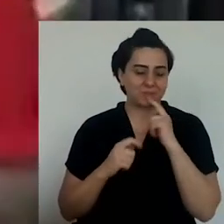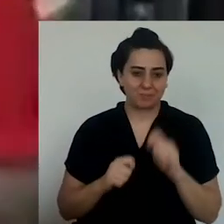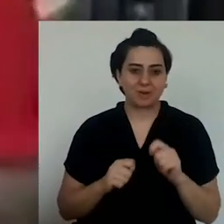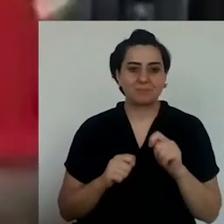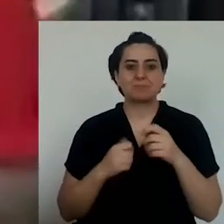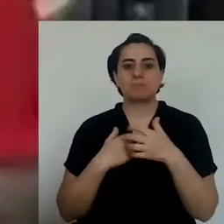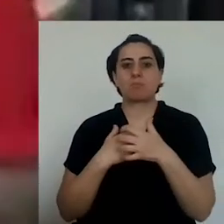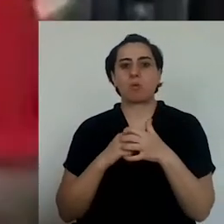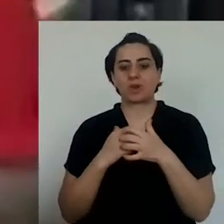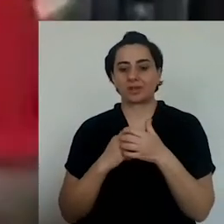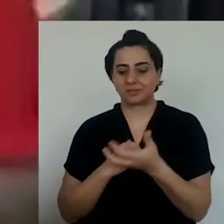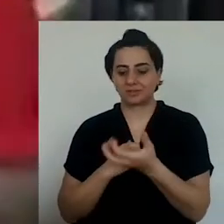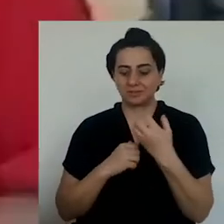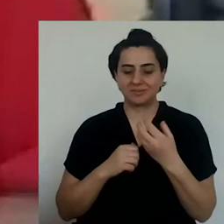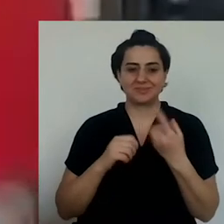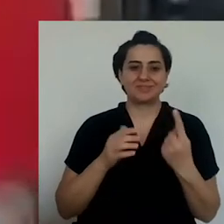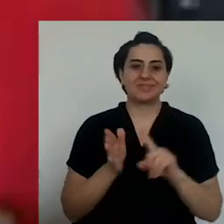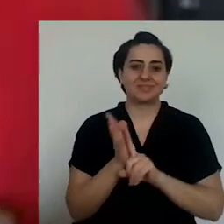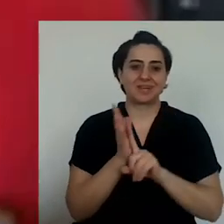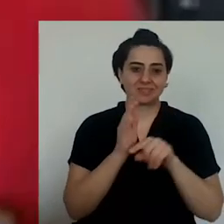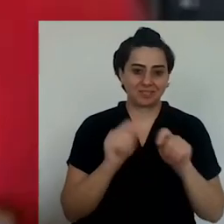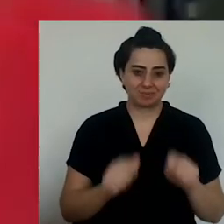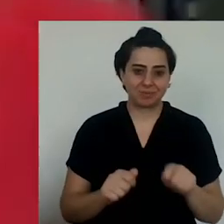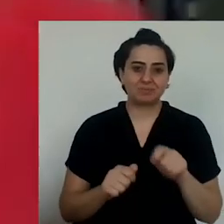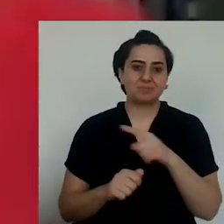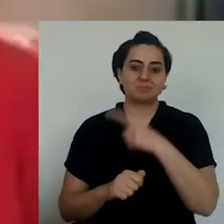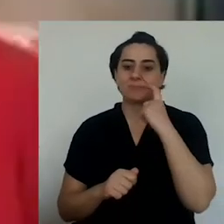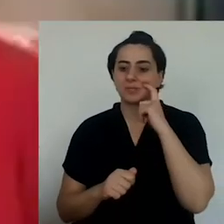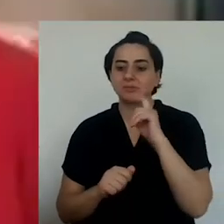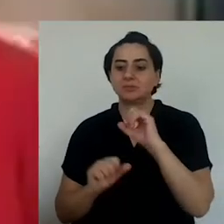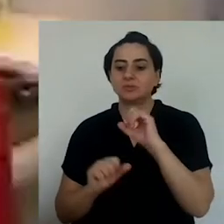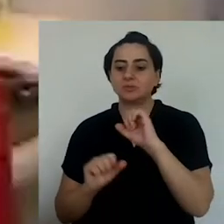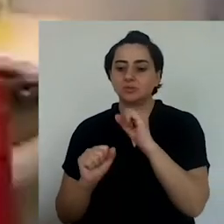children tease me that I use everything.